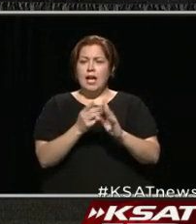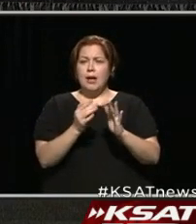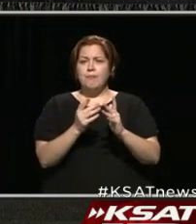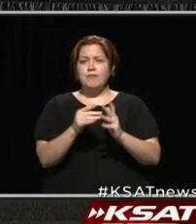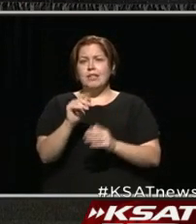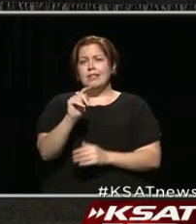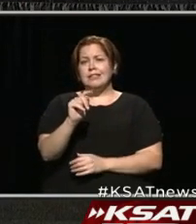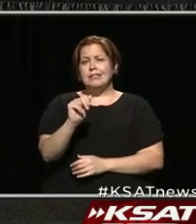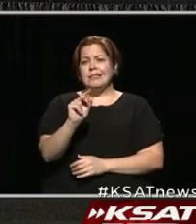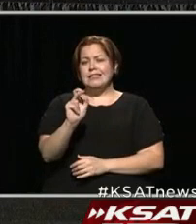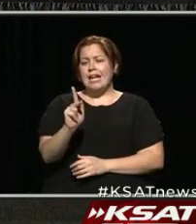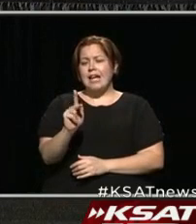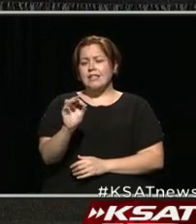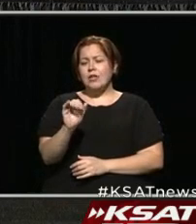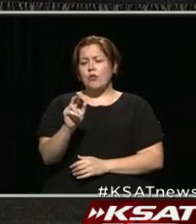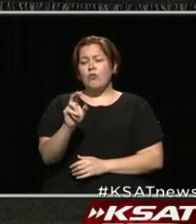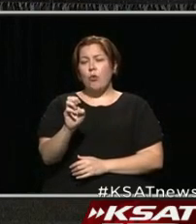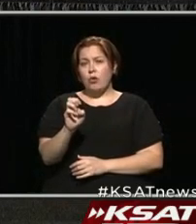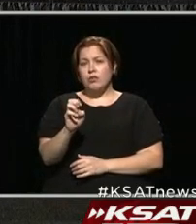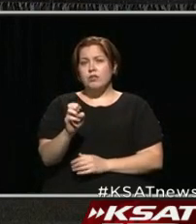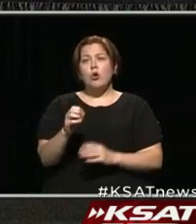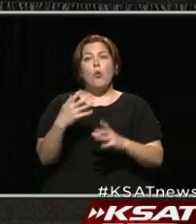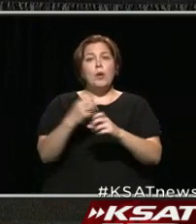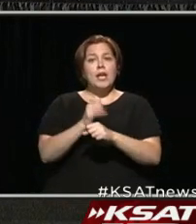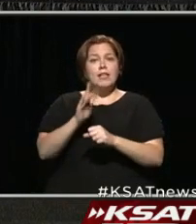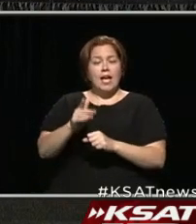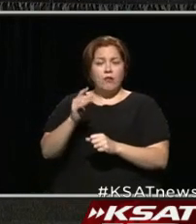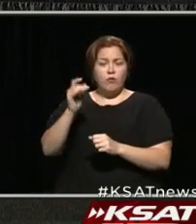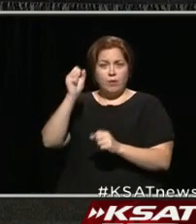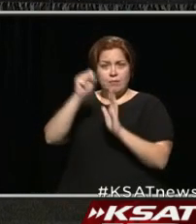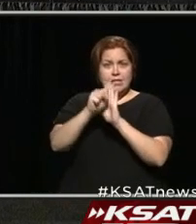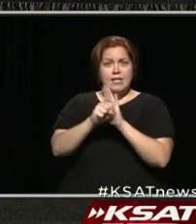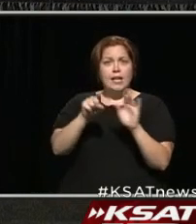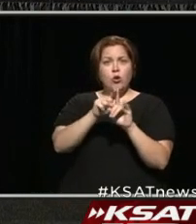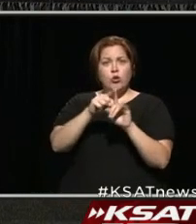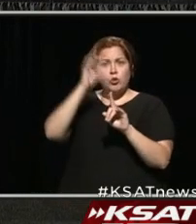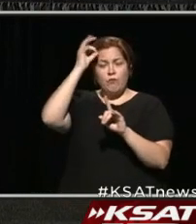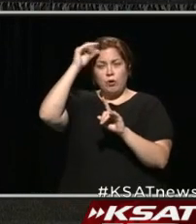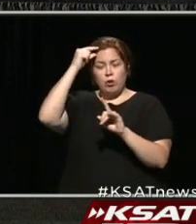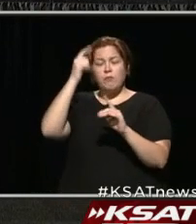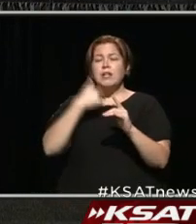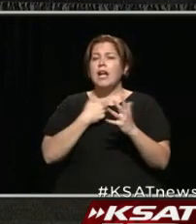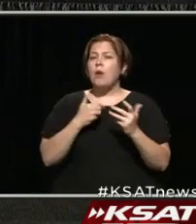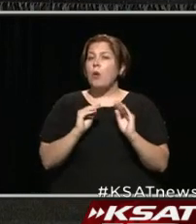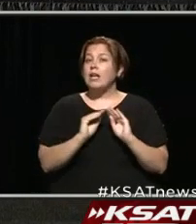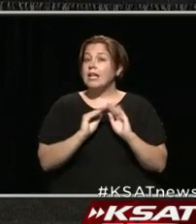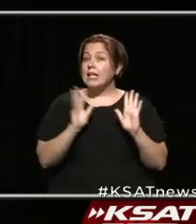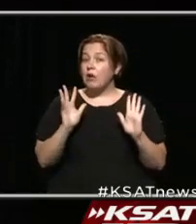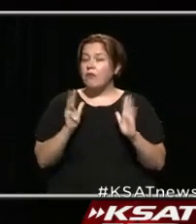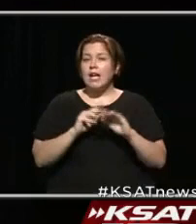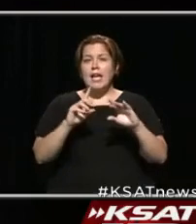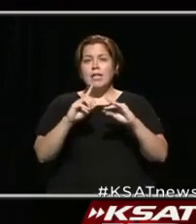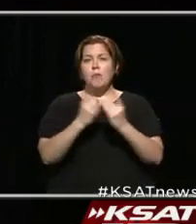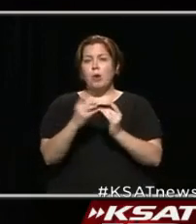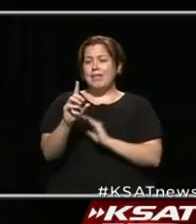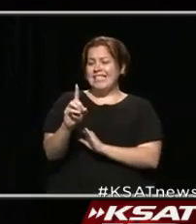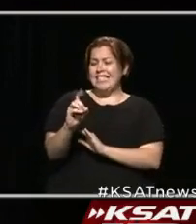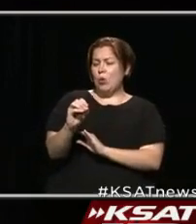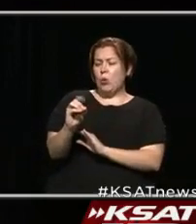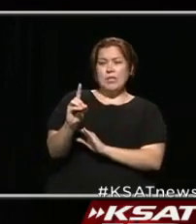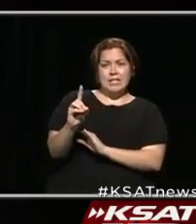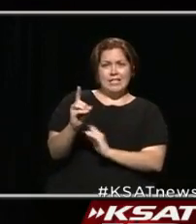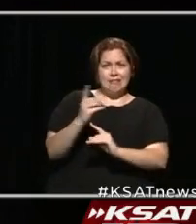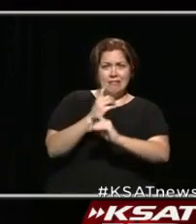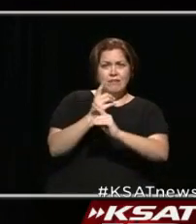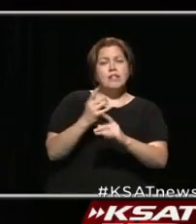task forces. We get those from the state as well as the federal government. And so, I want to clarify, in the Department of Defense, we do get